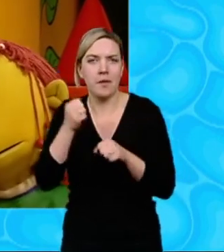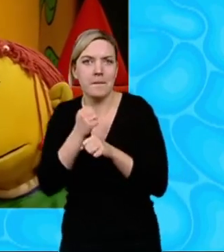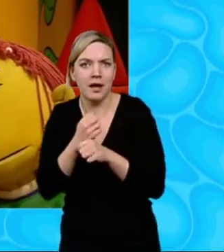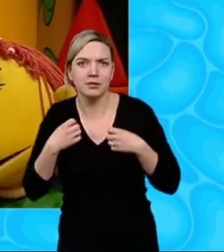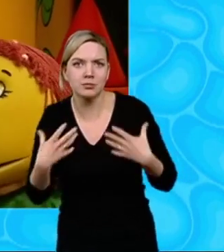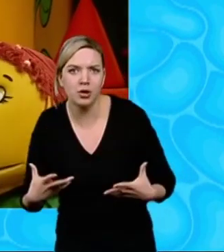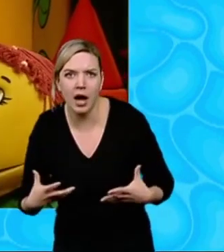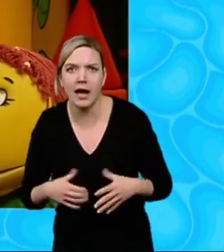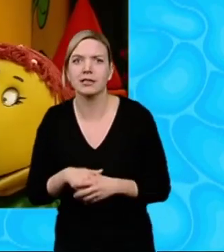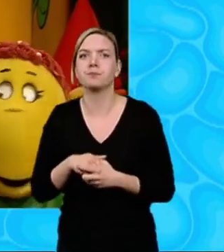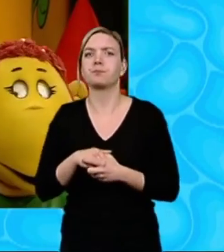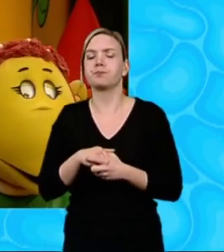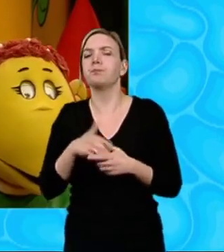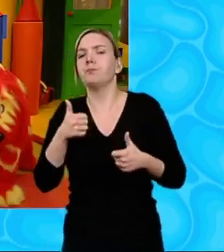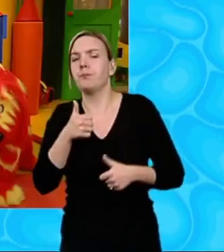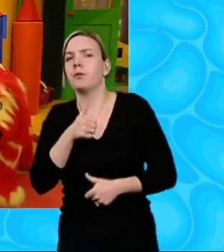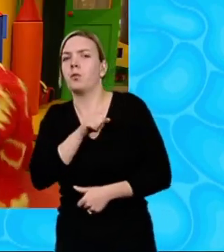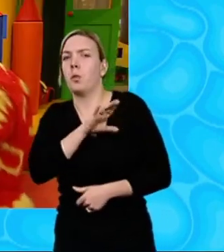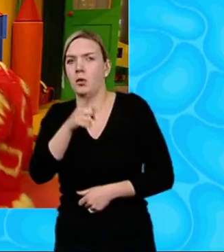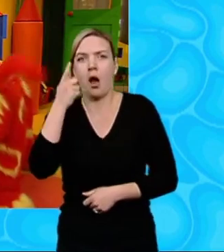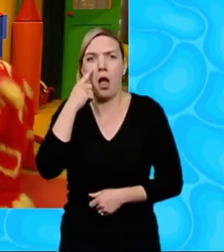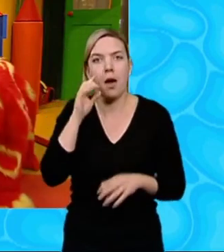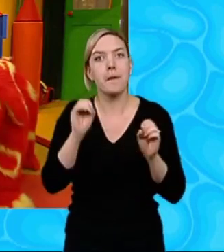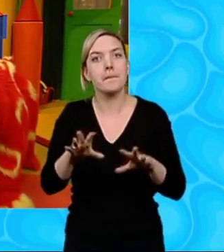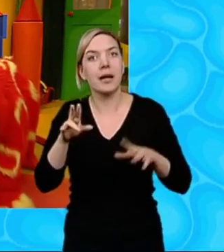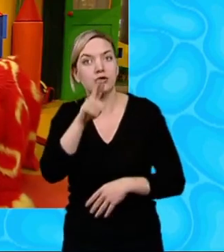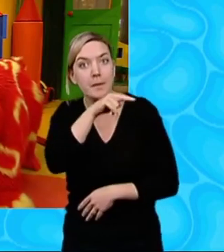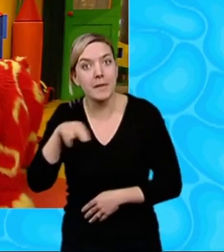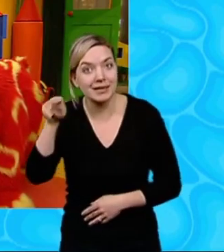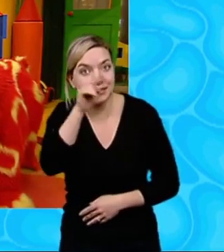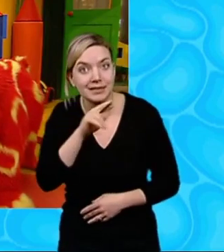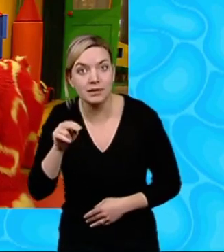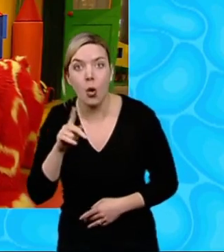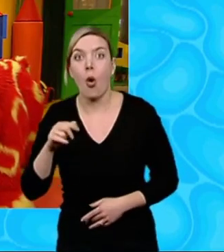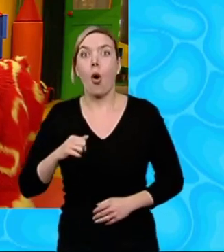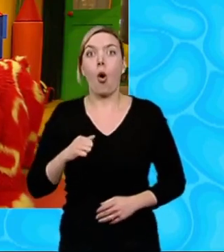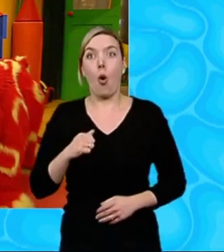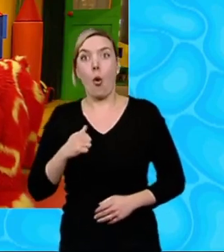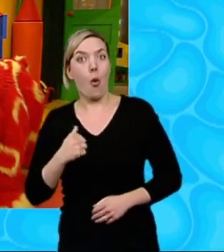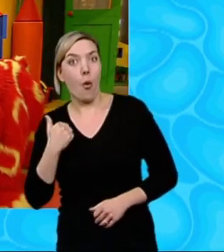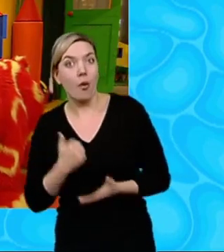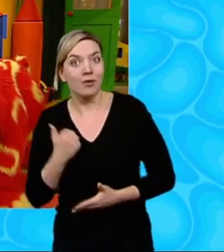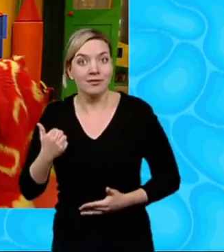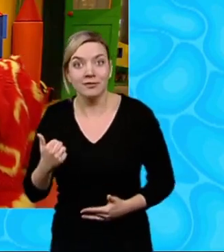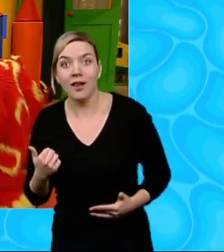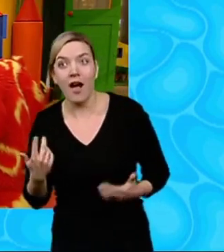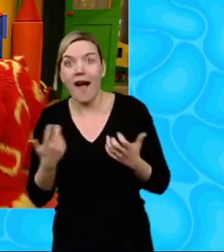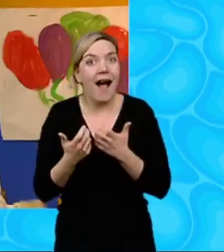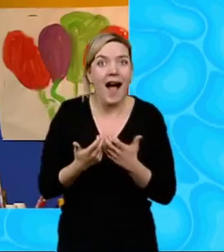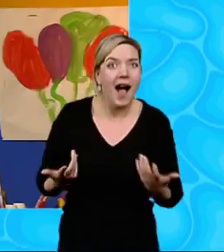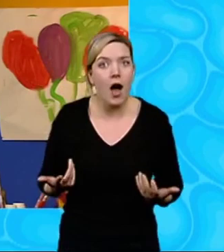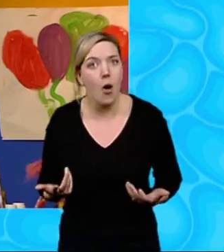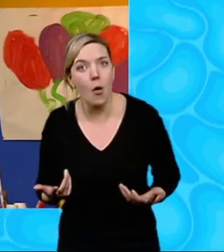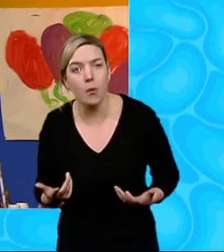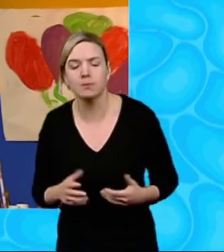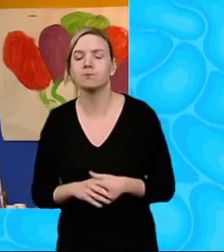I tell you what, what about doing some magic painting, eh? Magic painting, oh, great! Magic painting! Can you show me how to do it again? Oh,